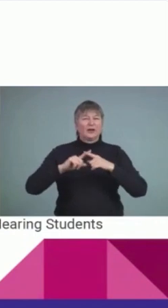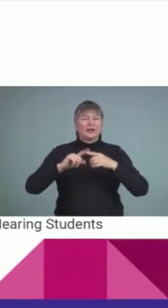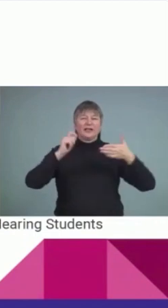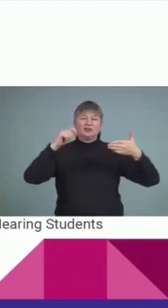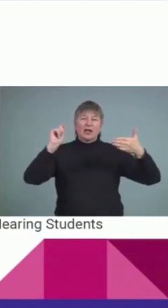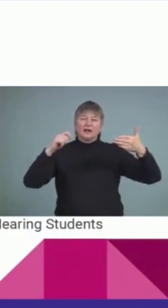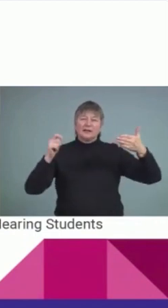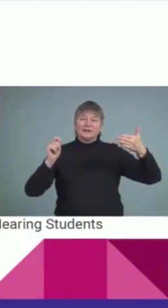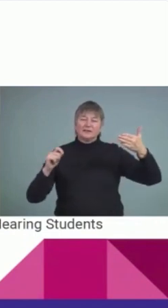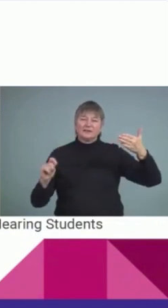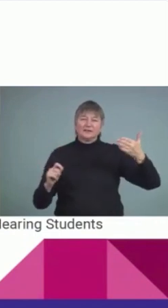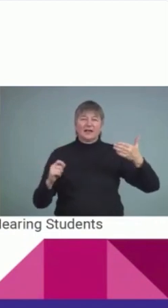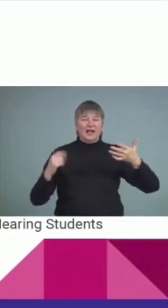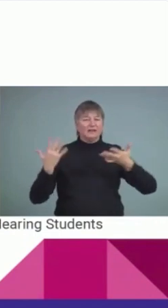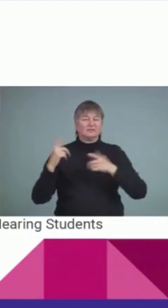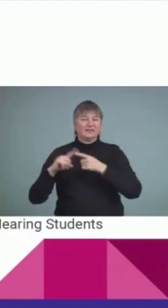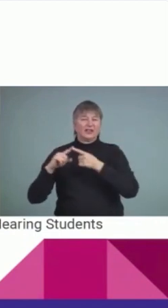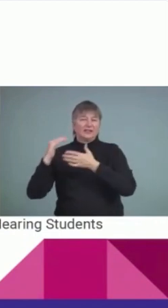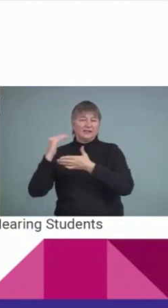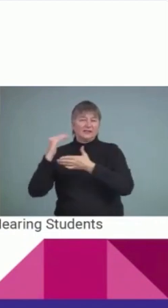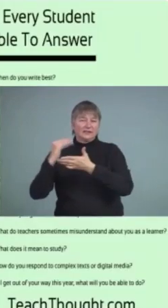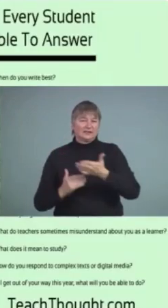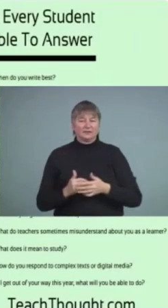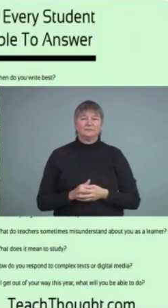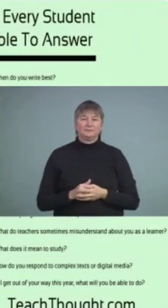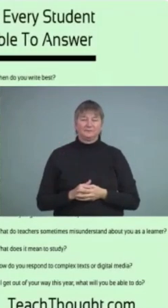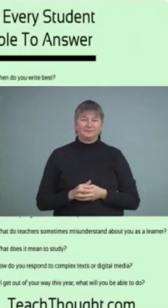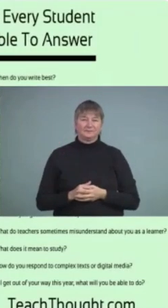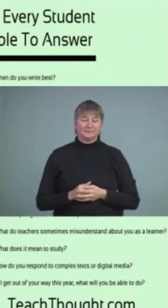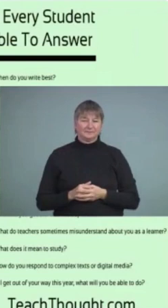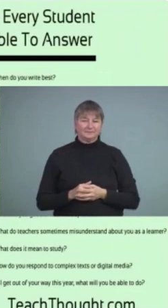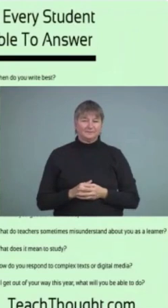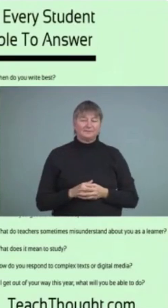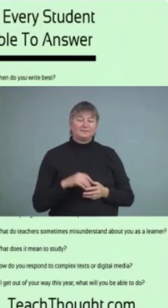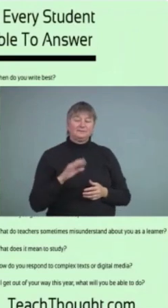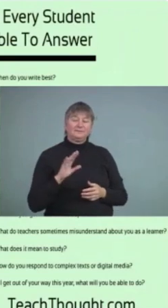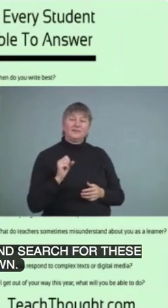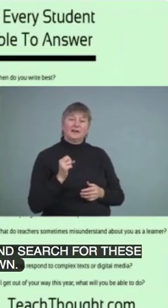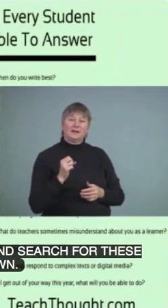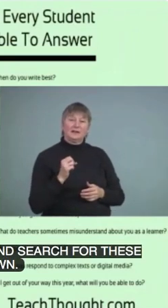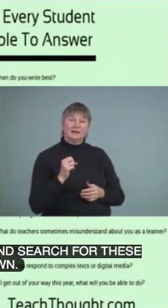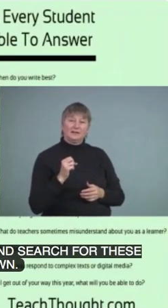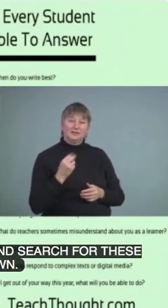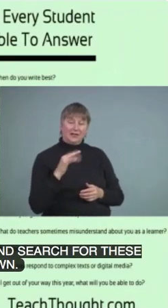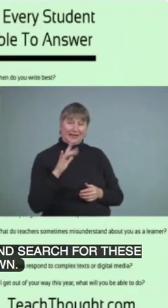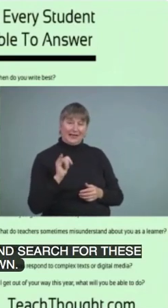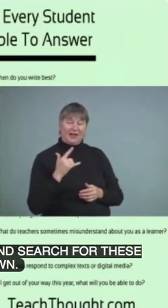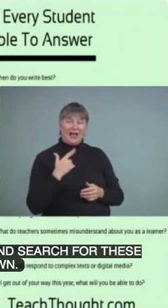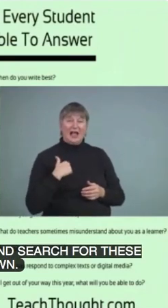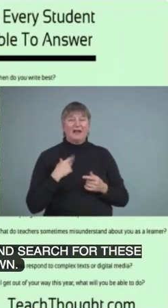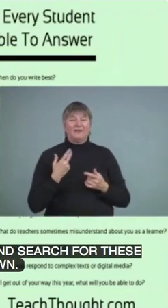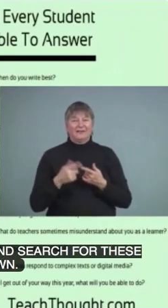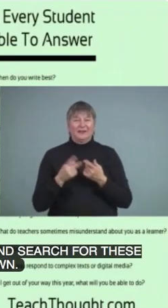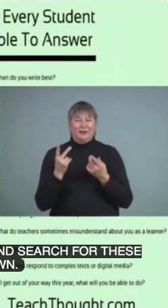lists on your own. So, I have included pictures of two different questionnaires.